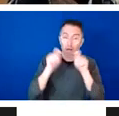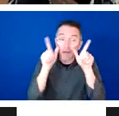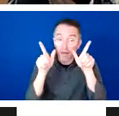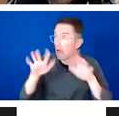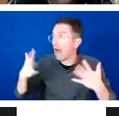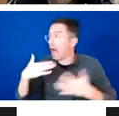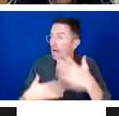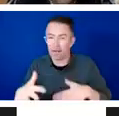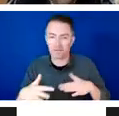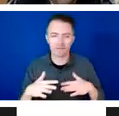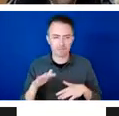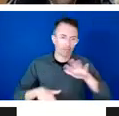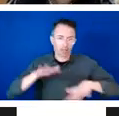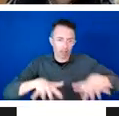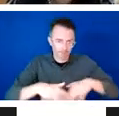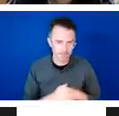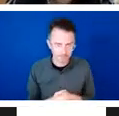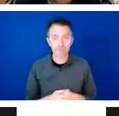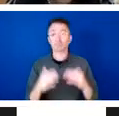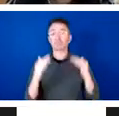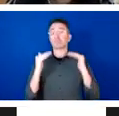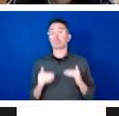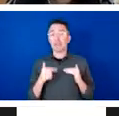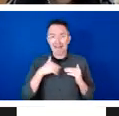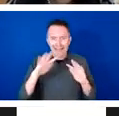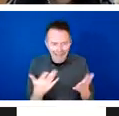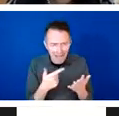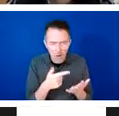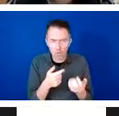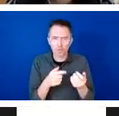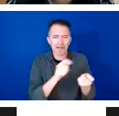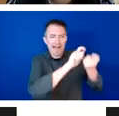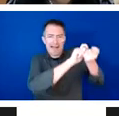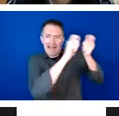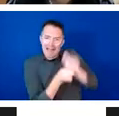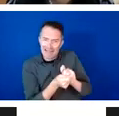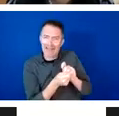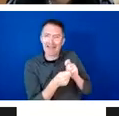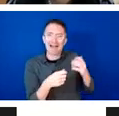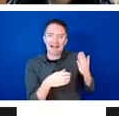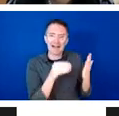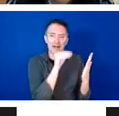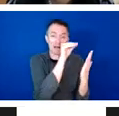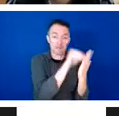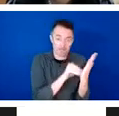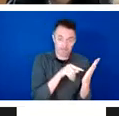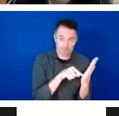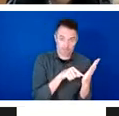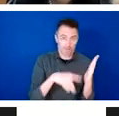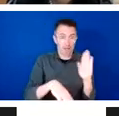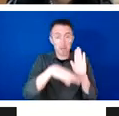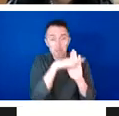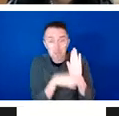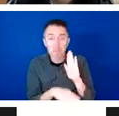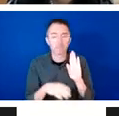of the ways in which we can navigate that and really look at it in a different way. It's very different from mitigation in that sense and we